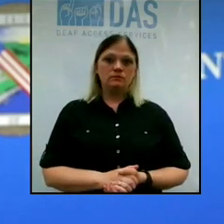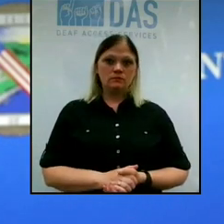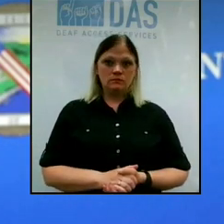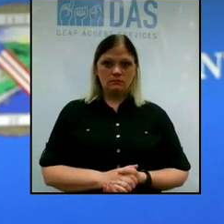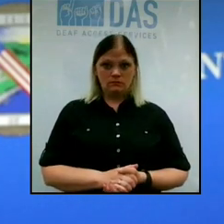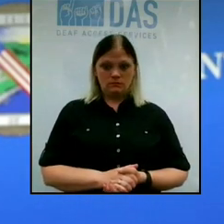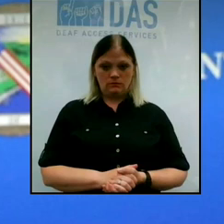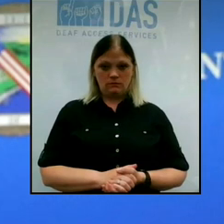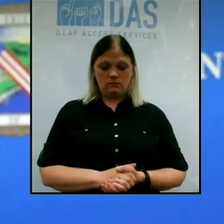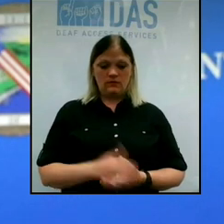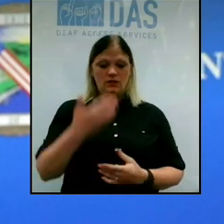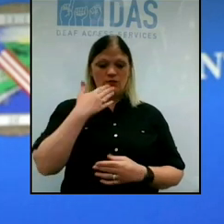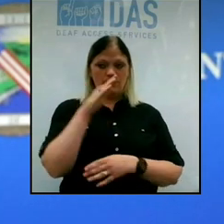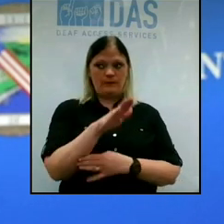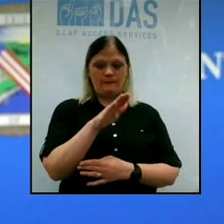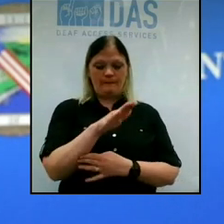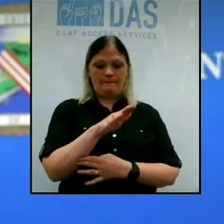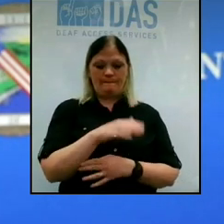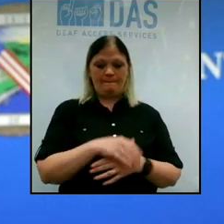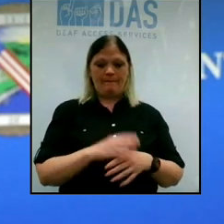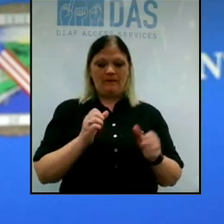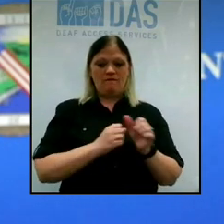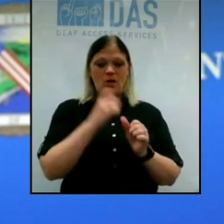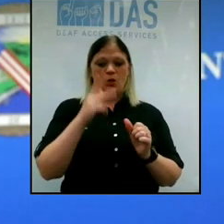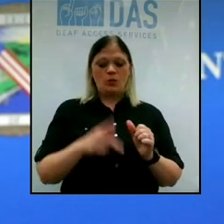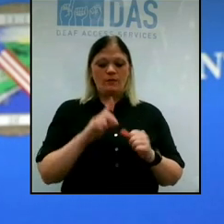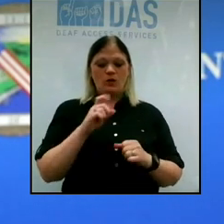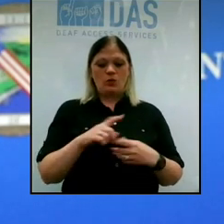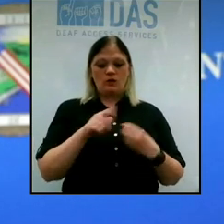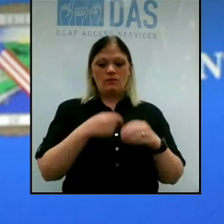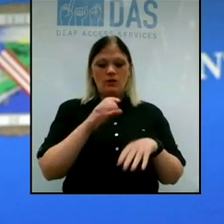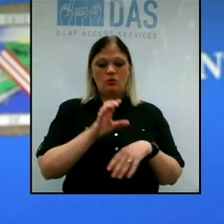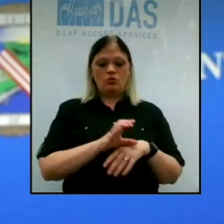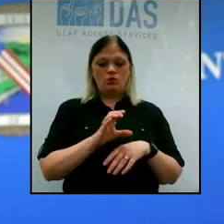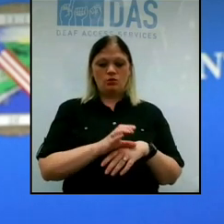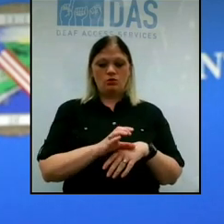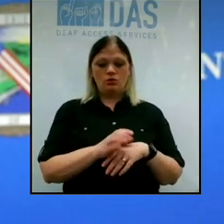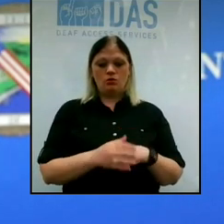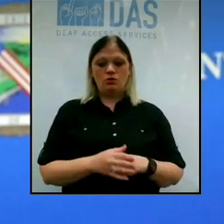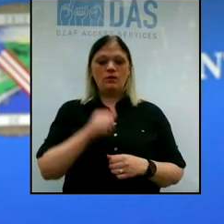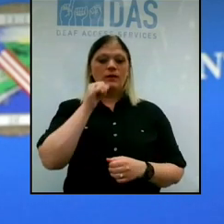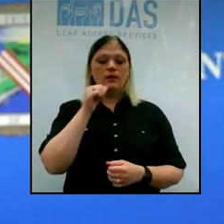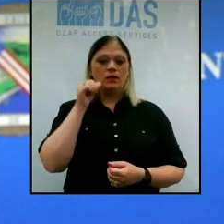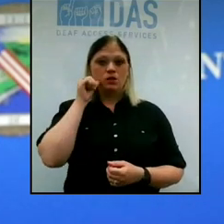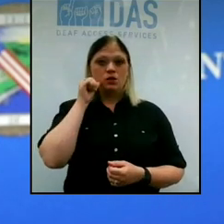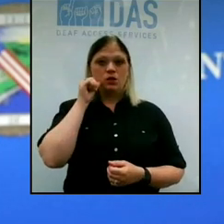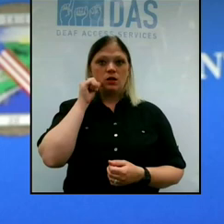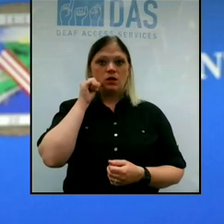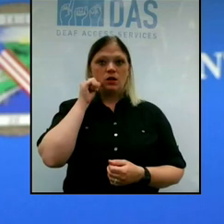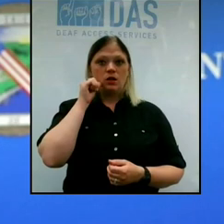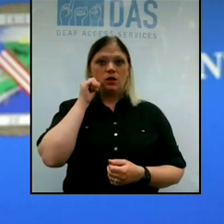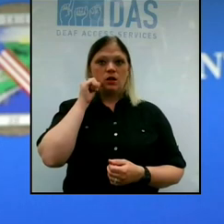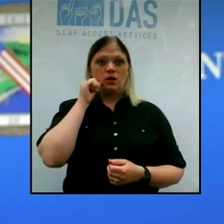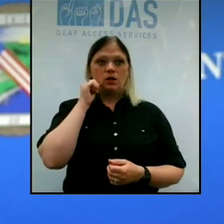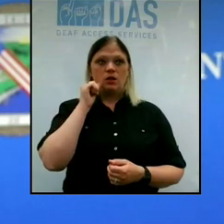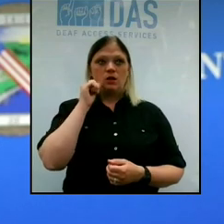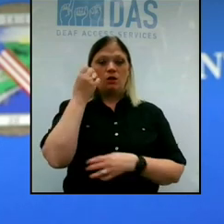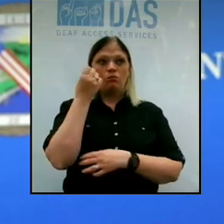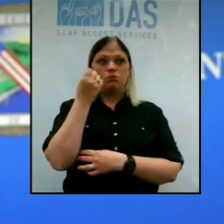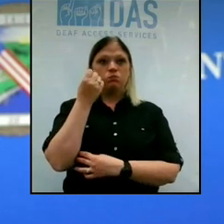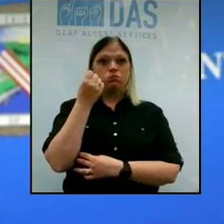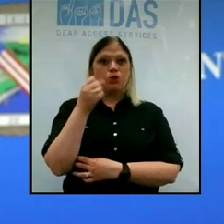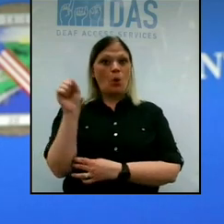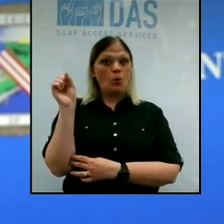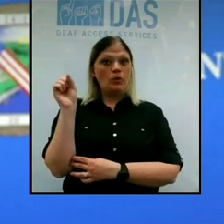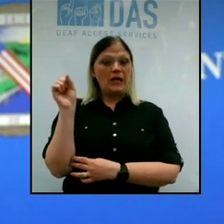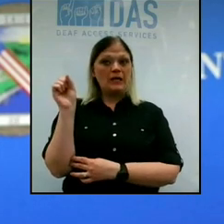Dr. Christine, good afternoon. Actually, I'm kind of following up on the question about churches. Yesterday, I covered a protest where folks were